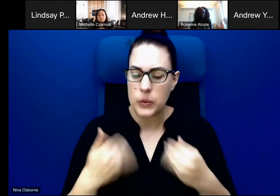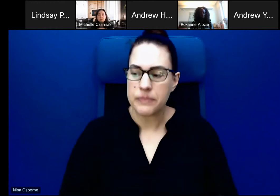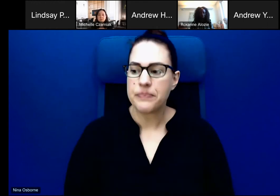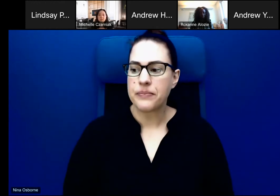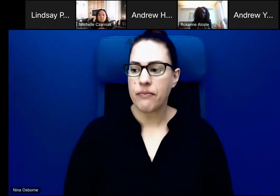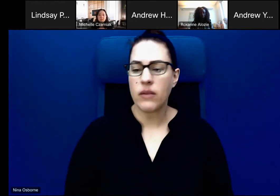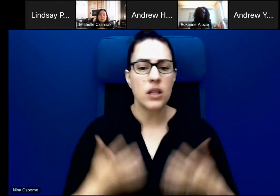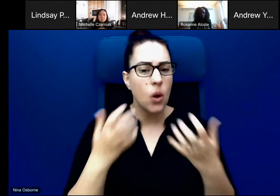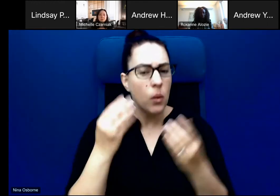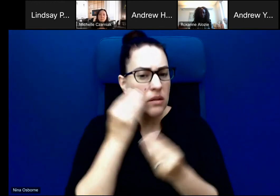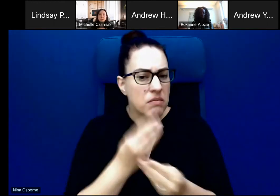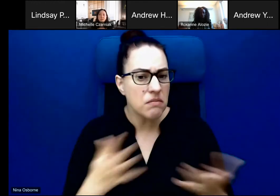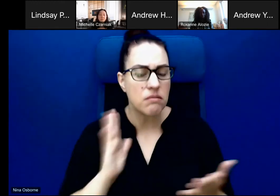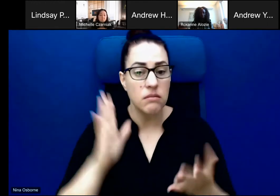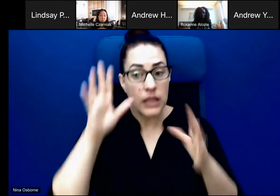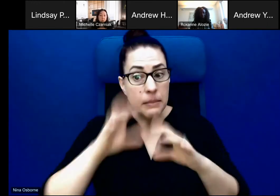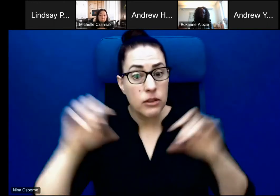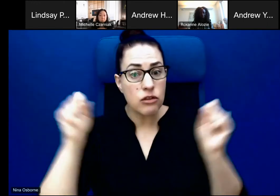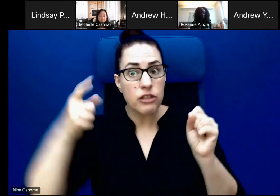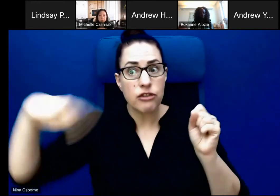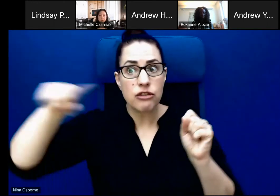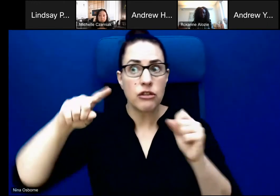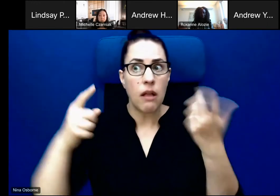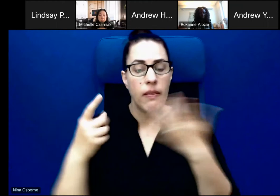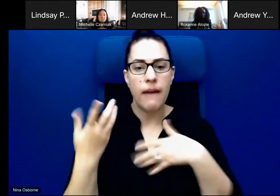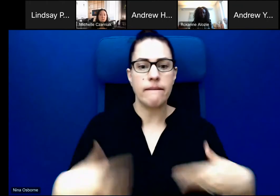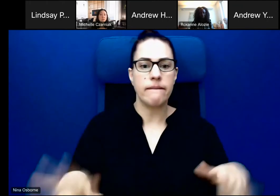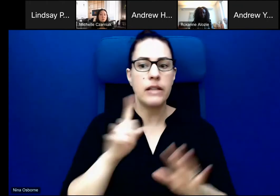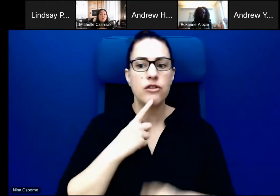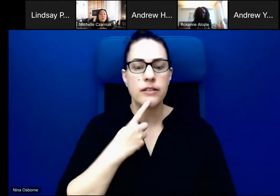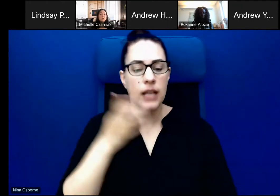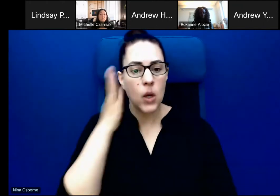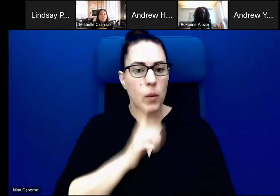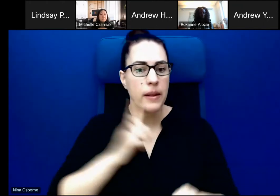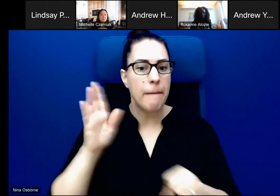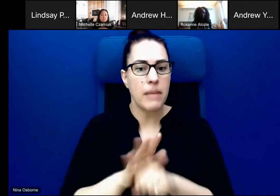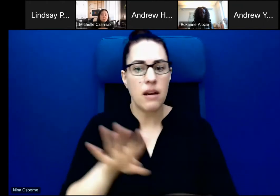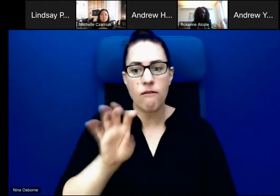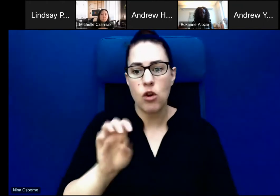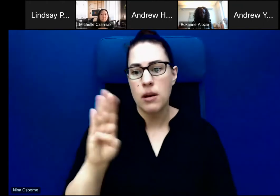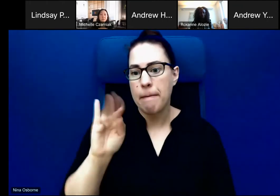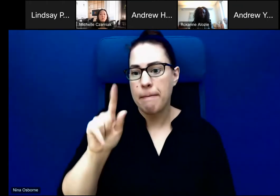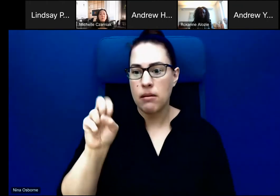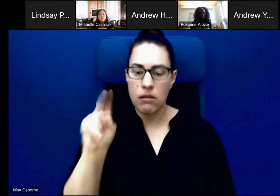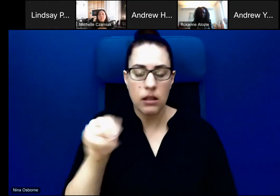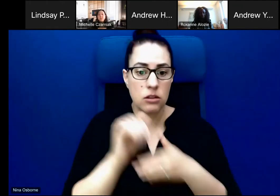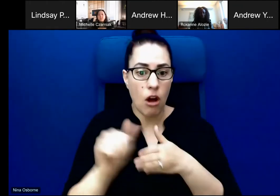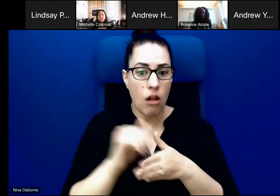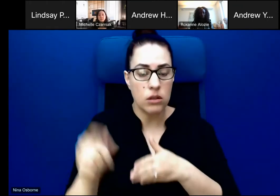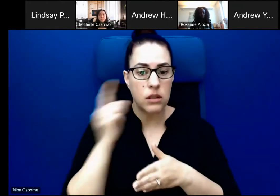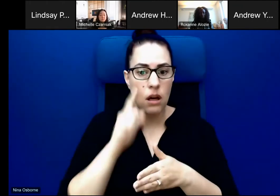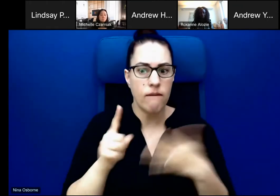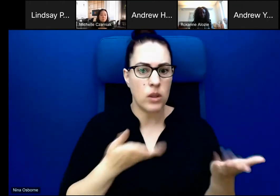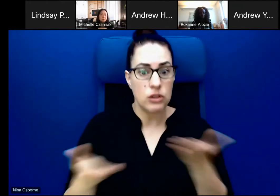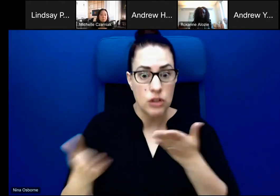issues in the United States with a plan to commit 400 billion dollars in a home and community-based services, which we believe will help people with